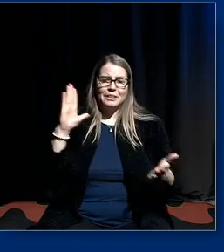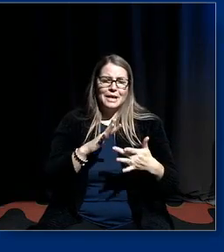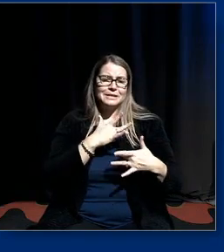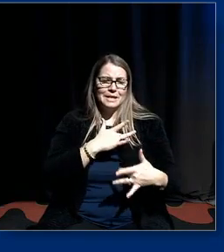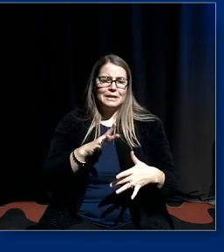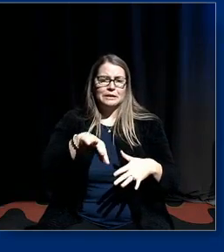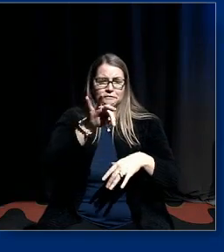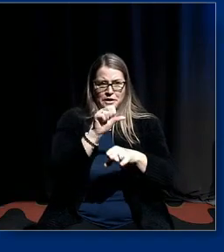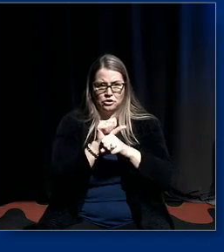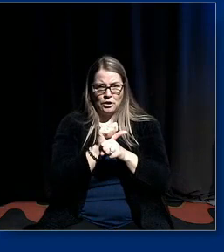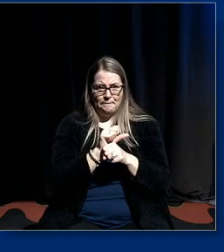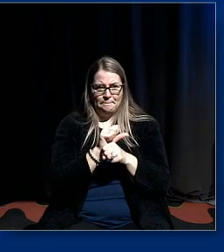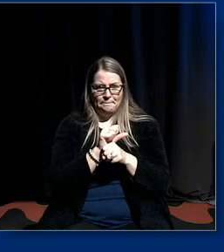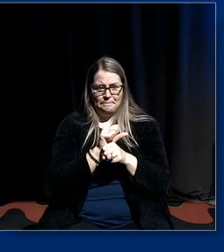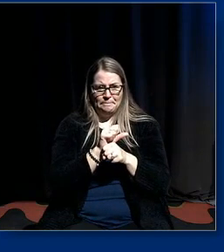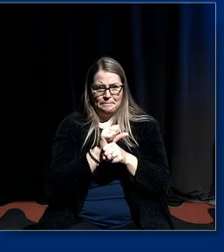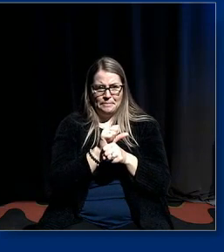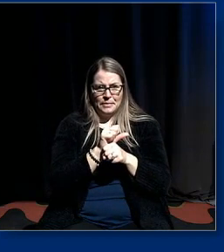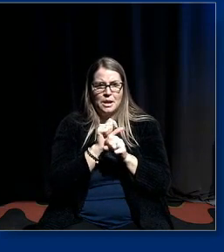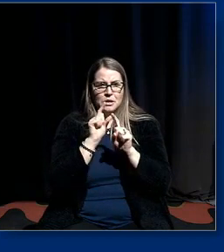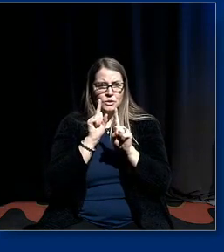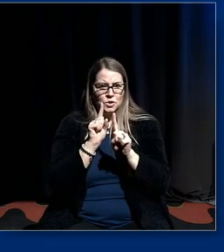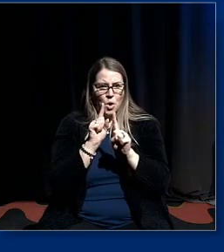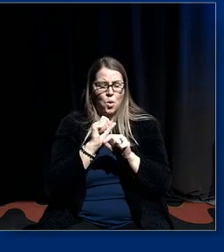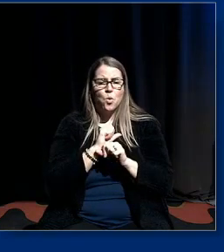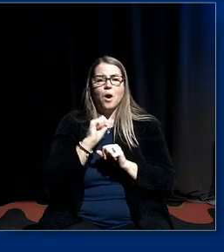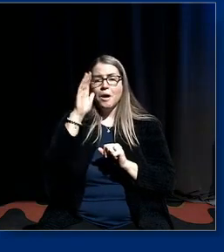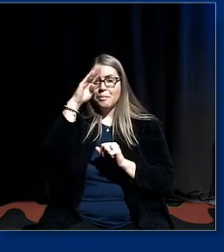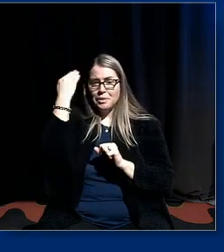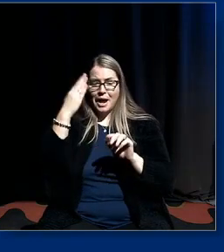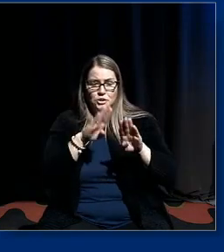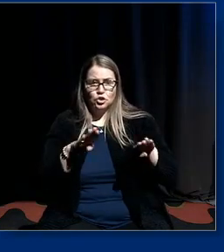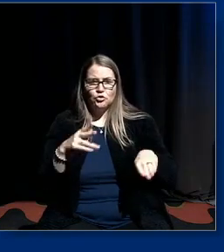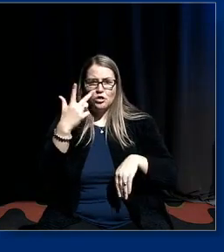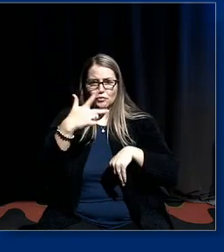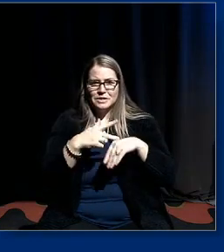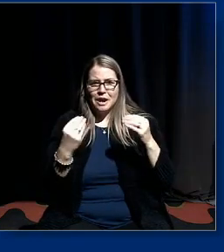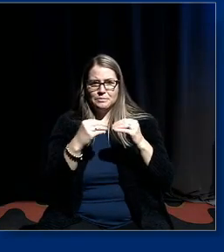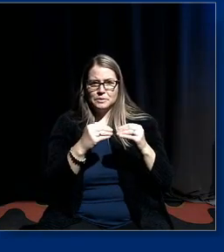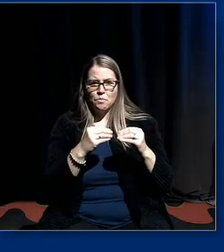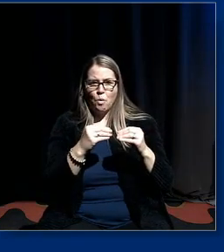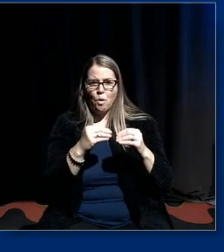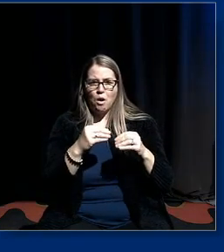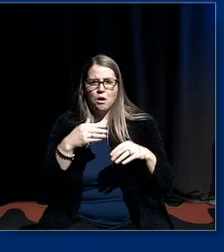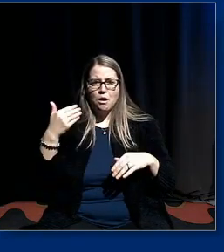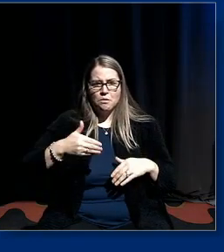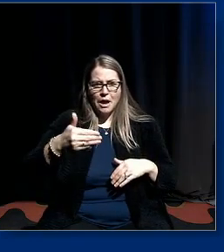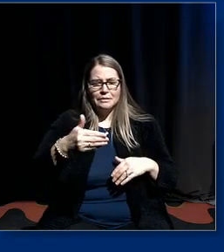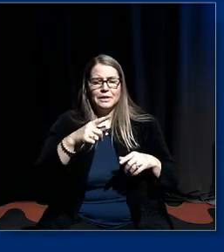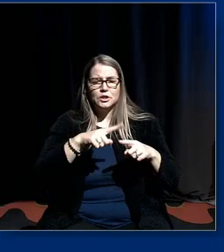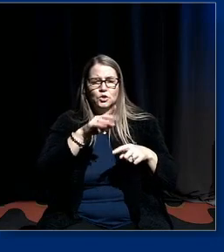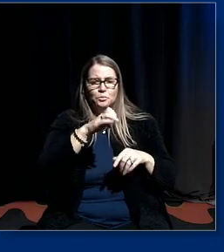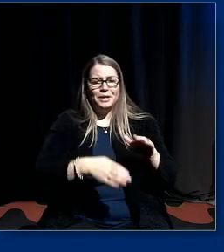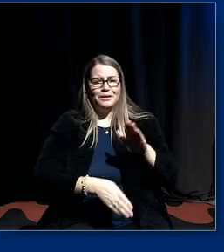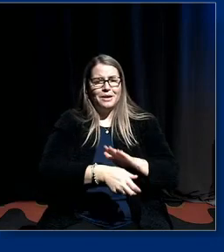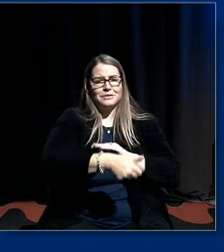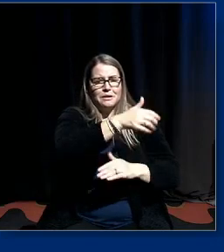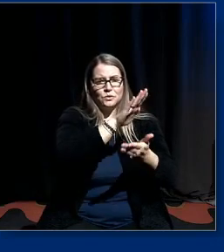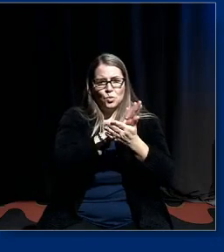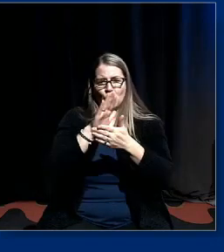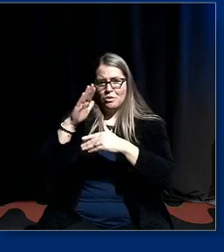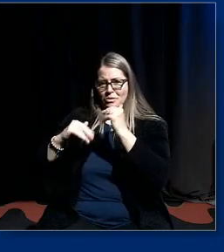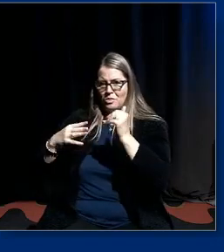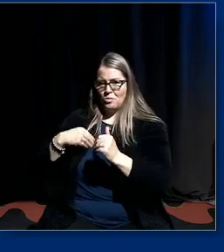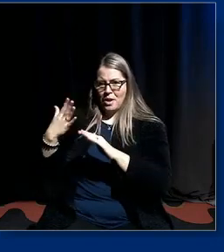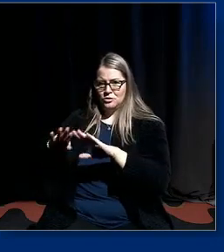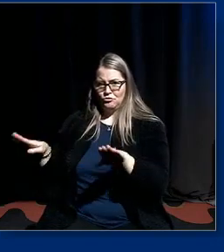job so it matters that black kids are three times more likely to be excluded expelled than white kids so